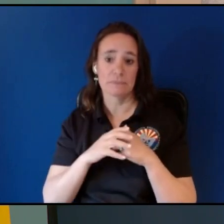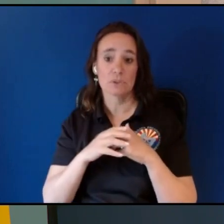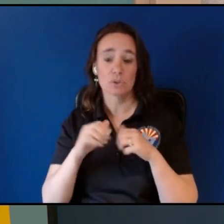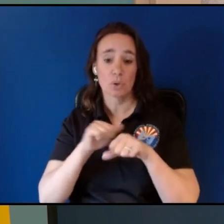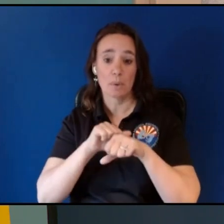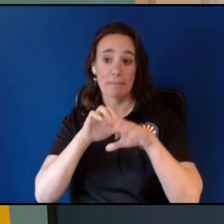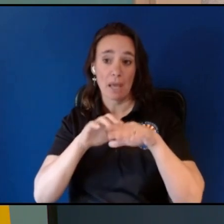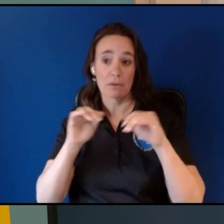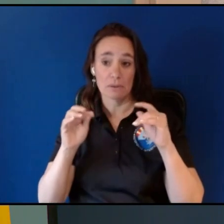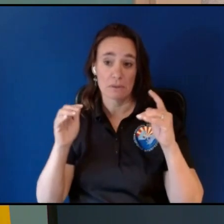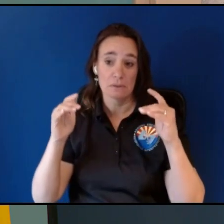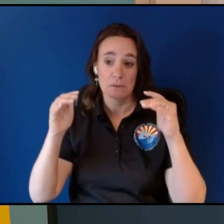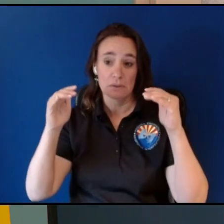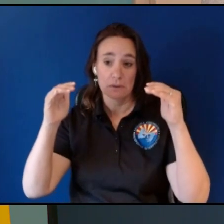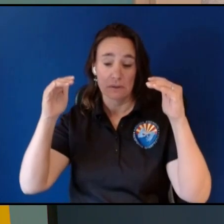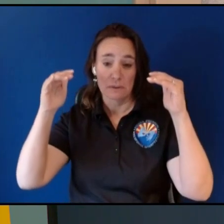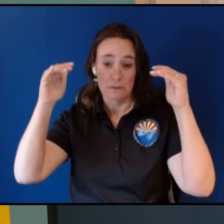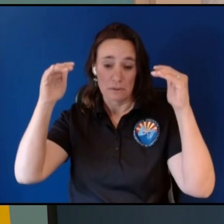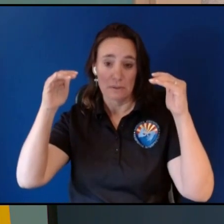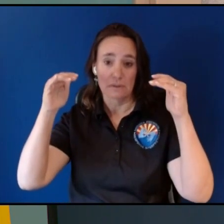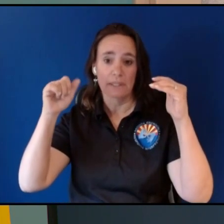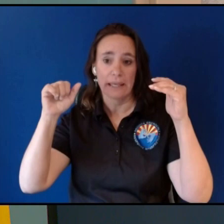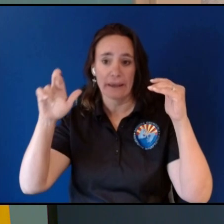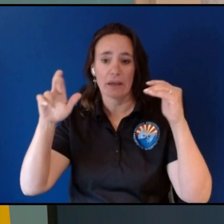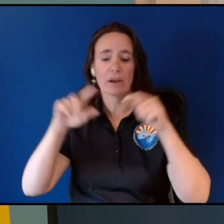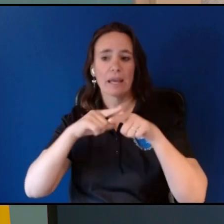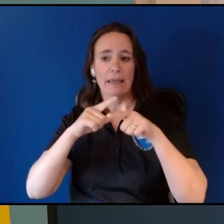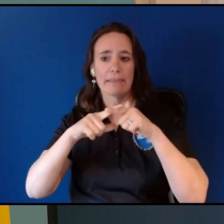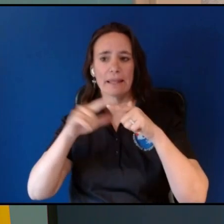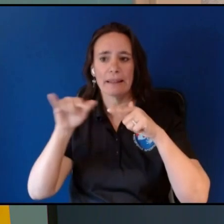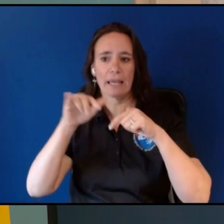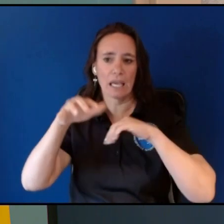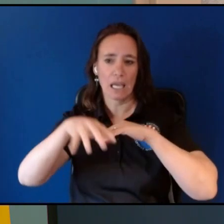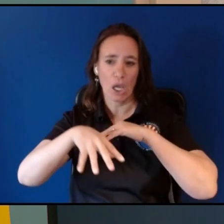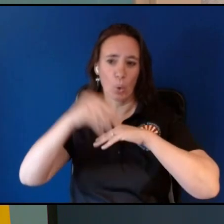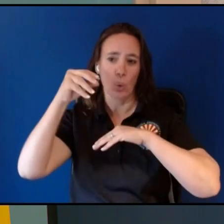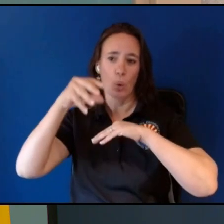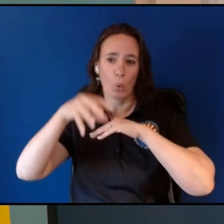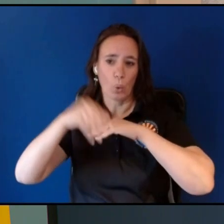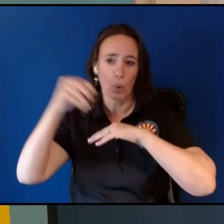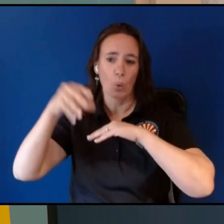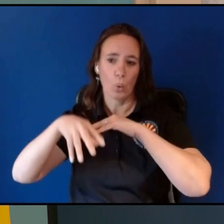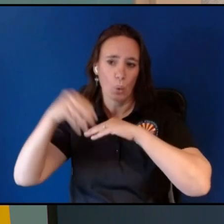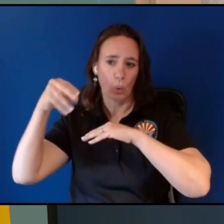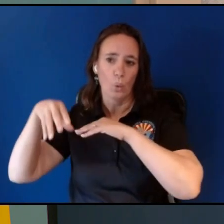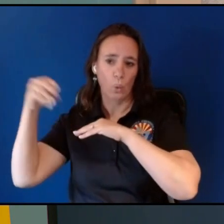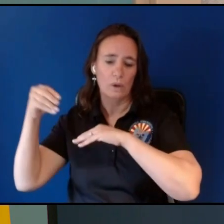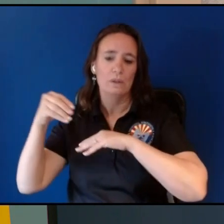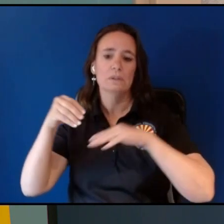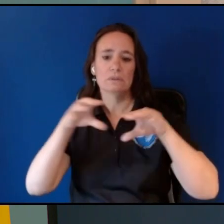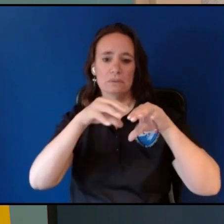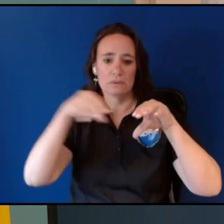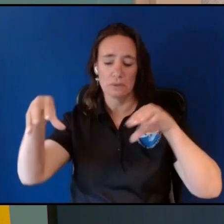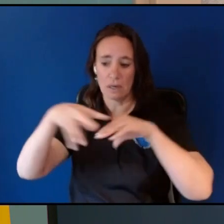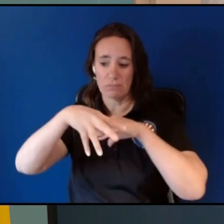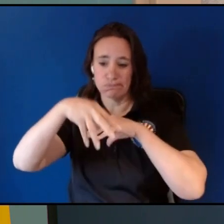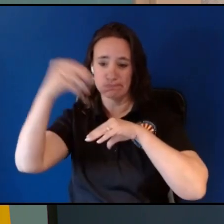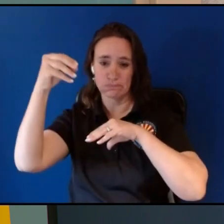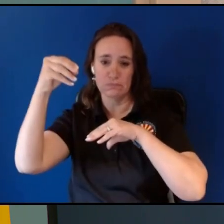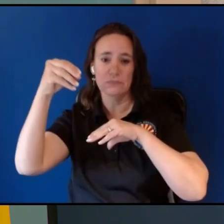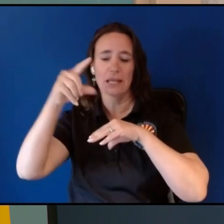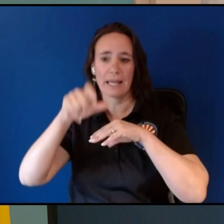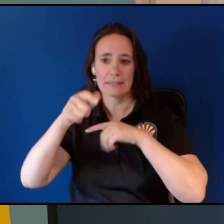and it basically acts as a vacuum right it's sucking air from the surface and that air has to be